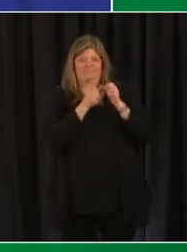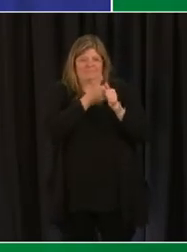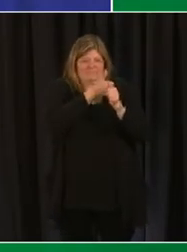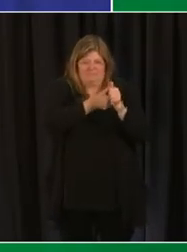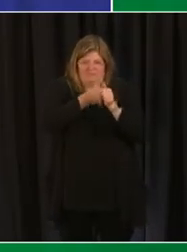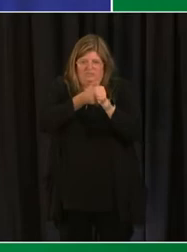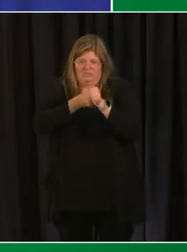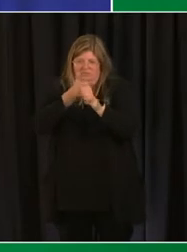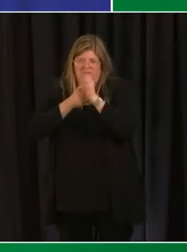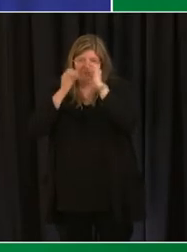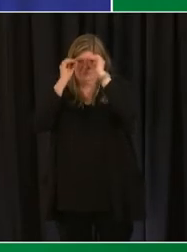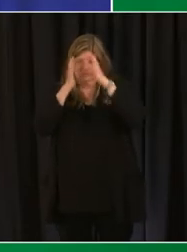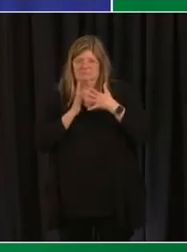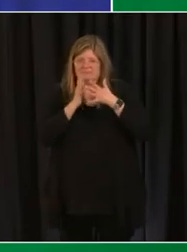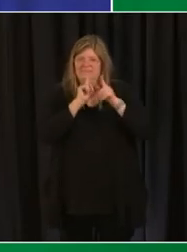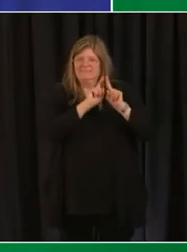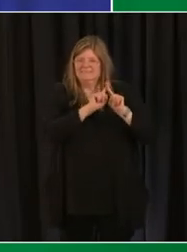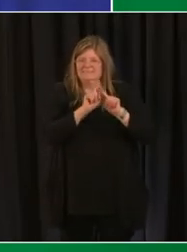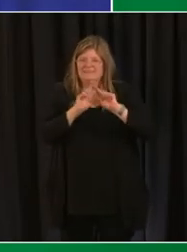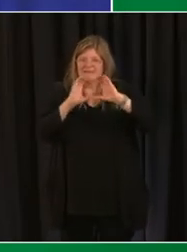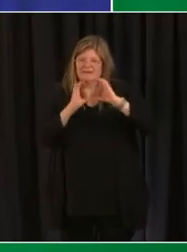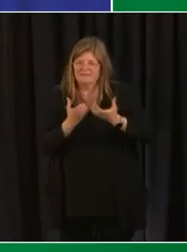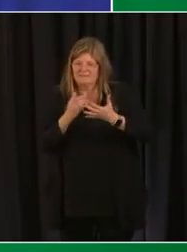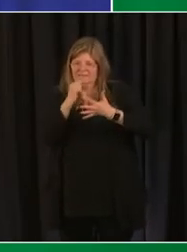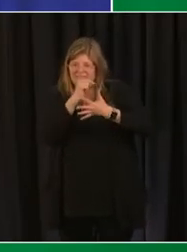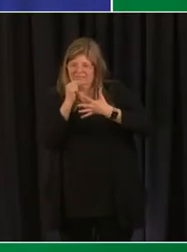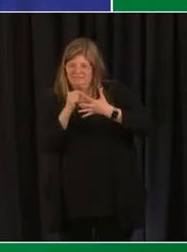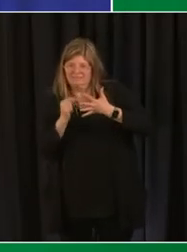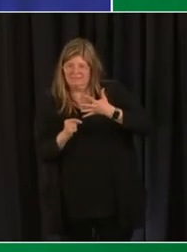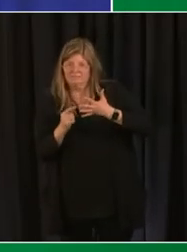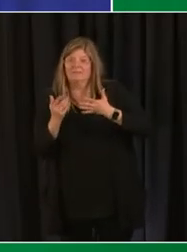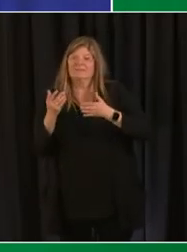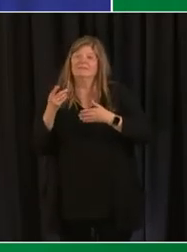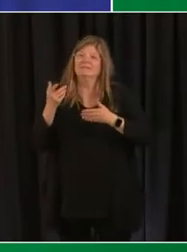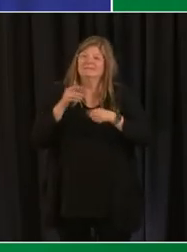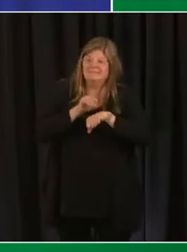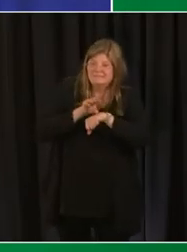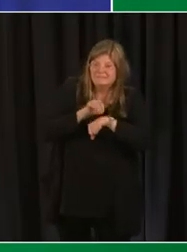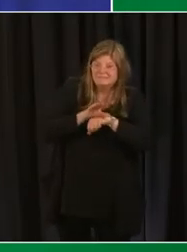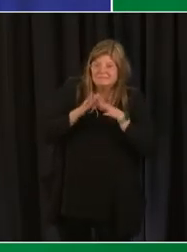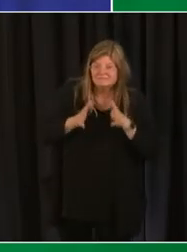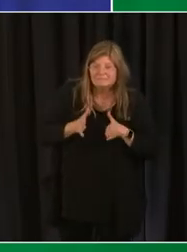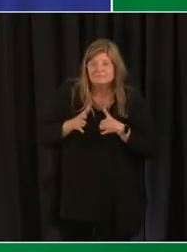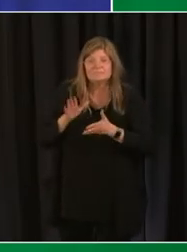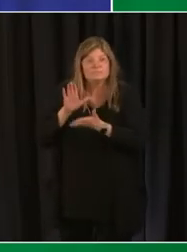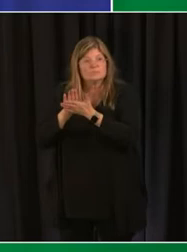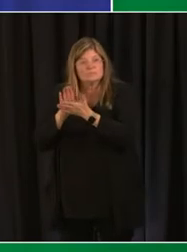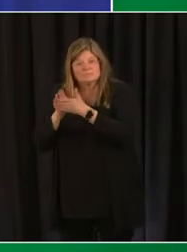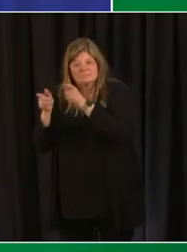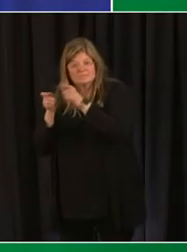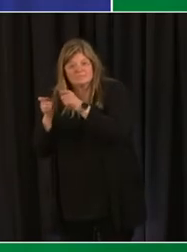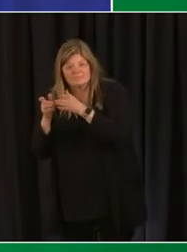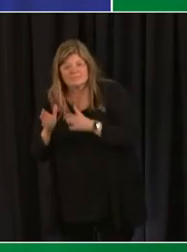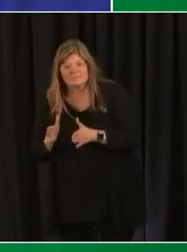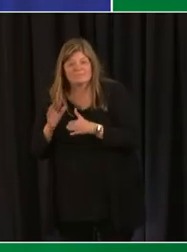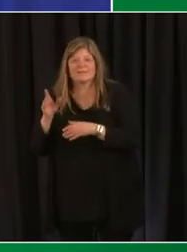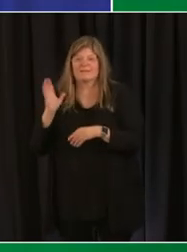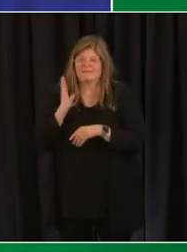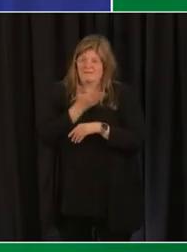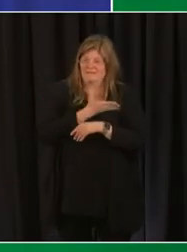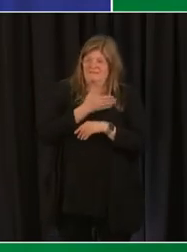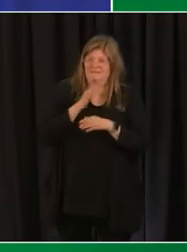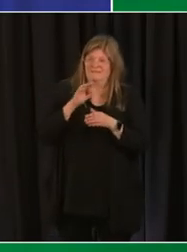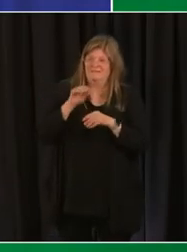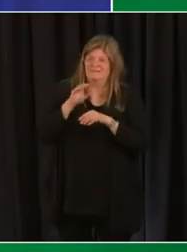each of those teachers individually but it can also be helpful to reach out to either a counselor school administrator oftentimes our middle